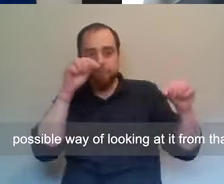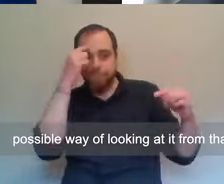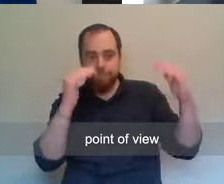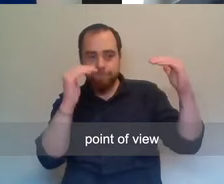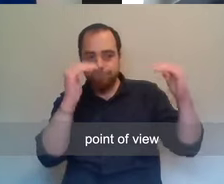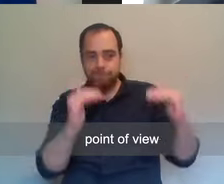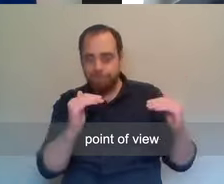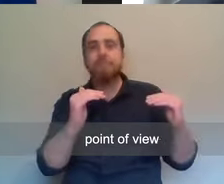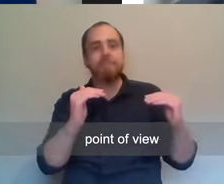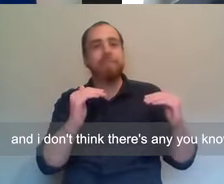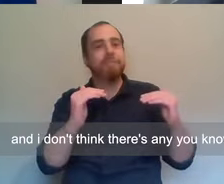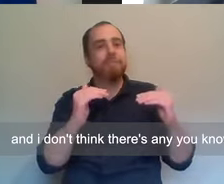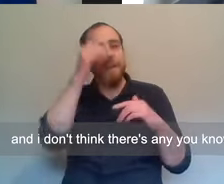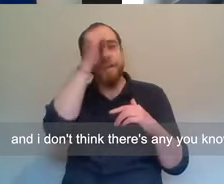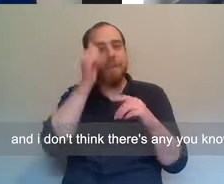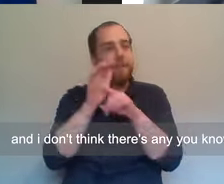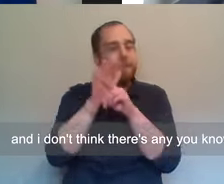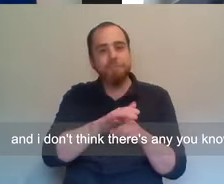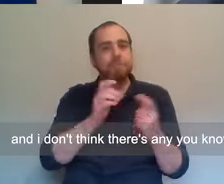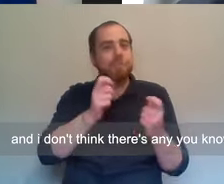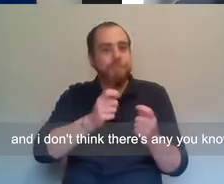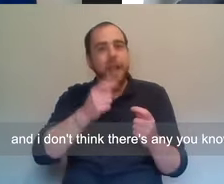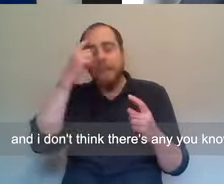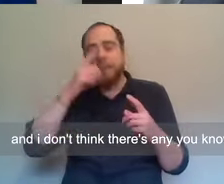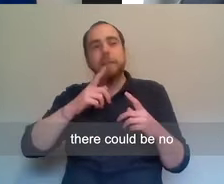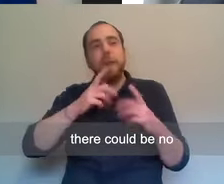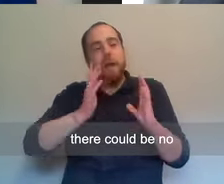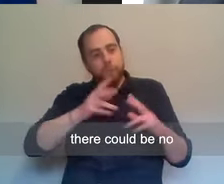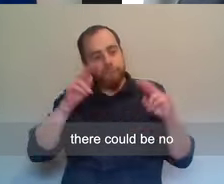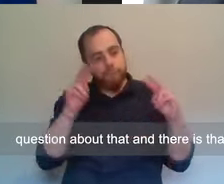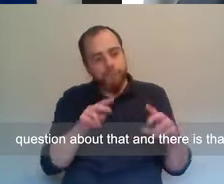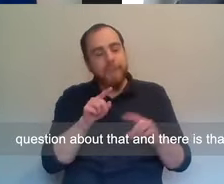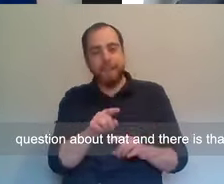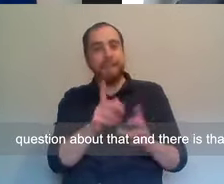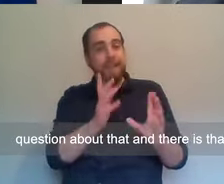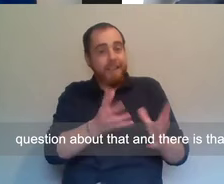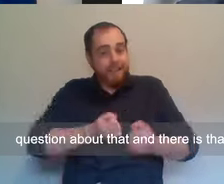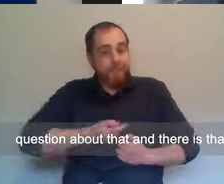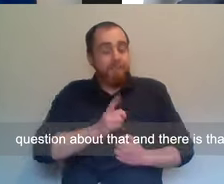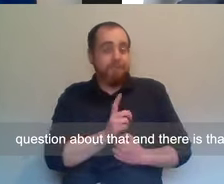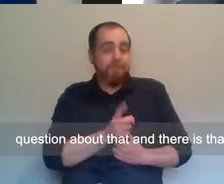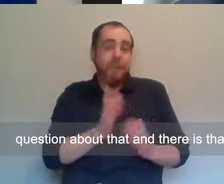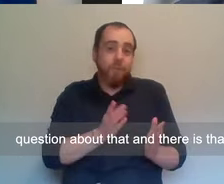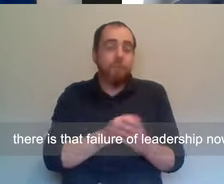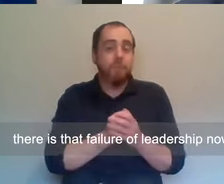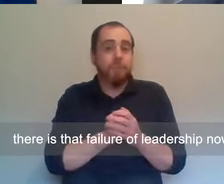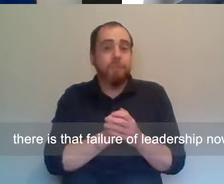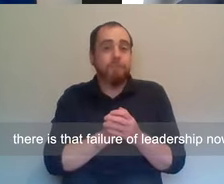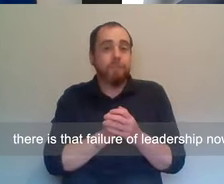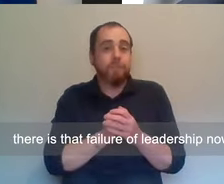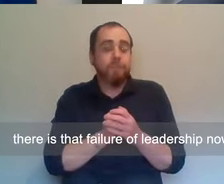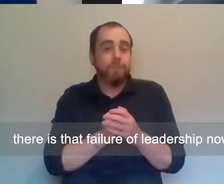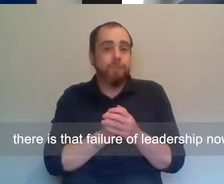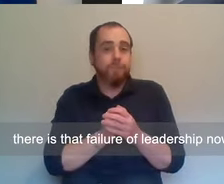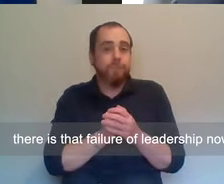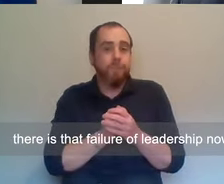way of looking at it from that point of view. And I don't think there's, you know, there could be no question about that. And there is that there